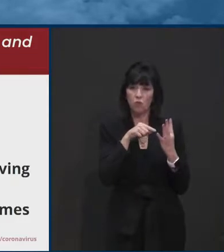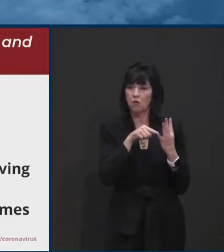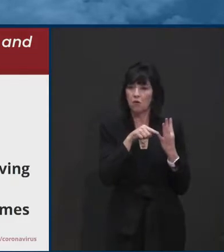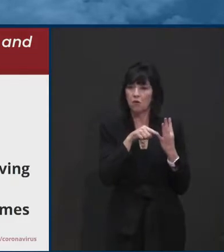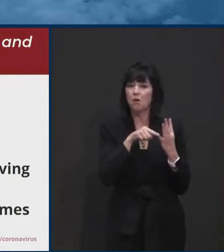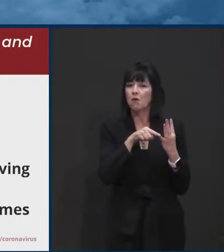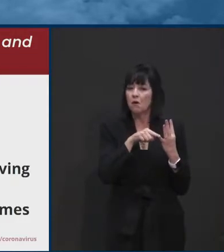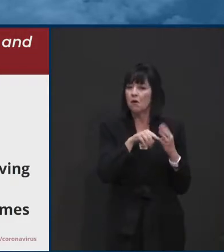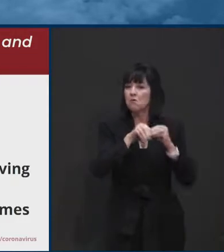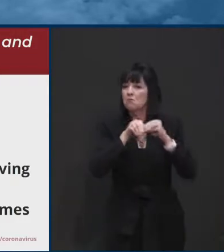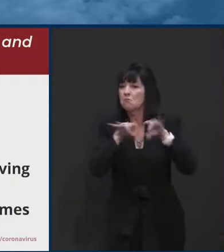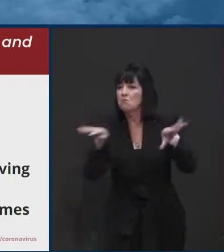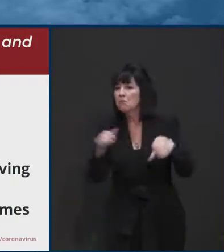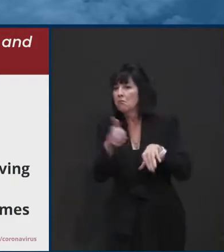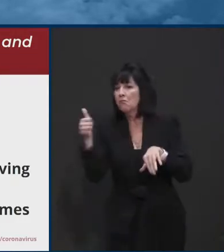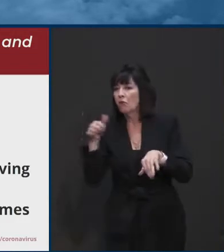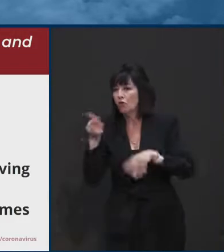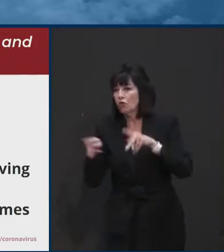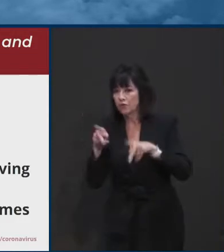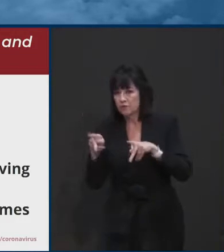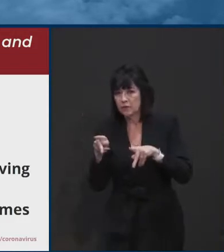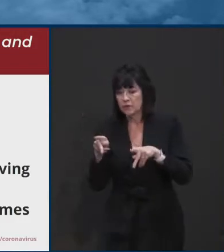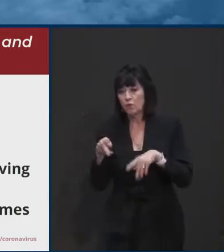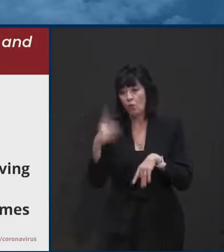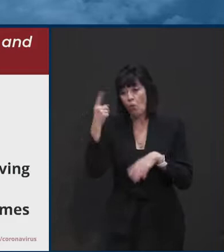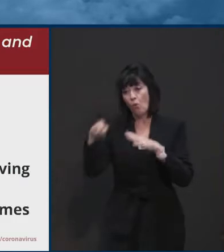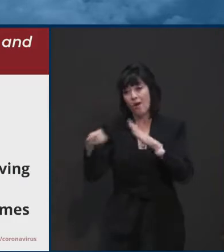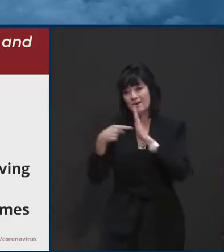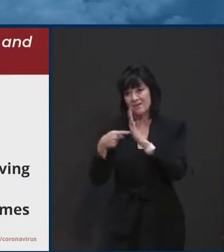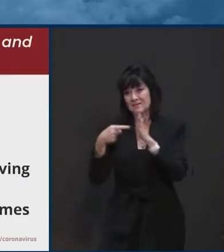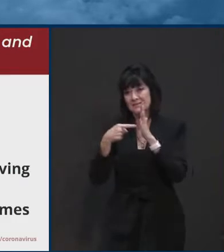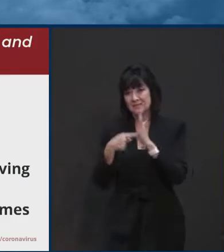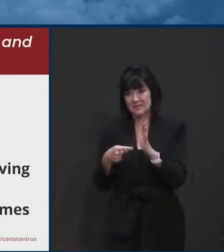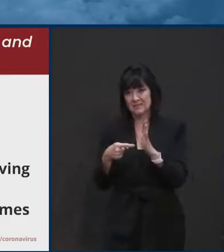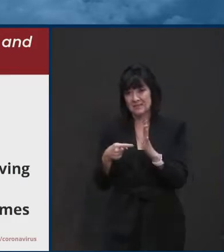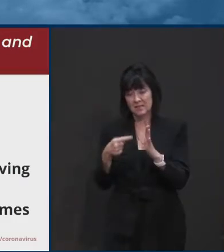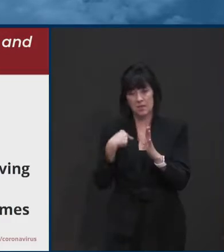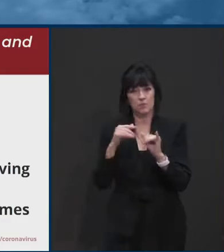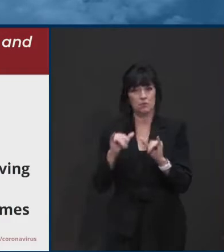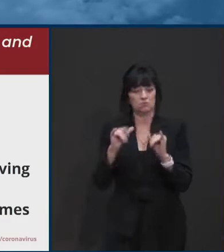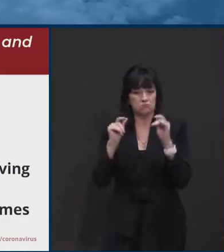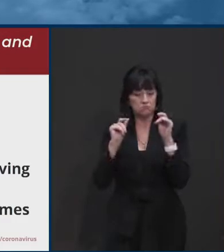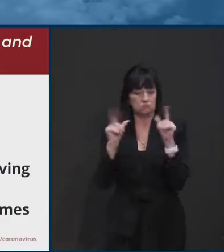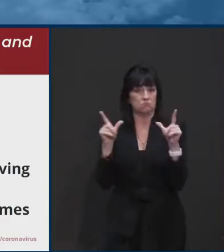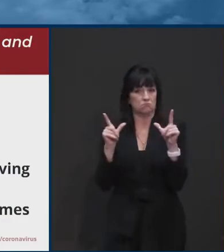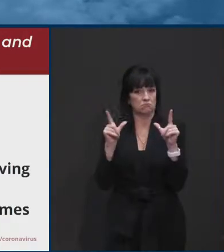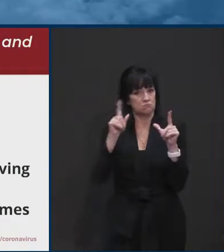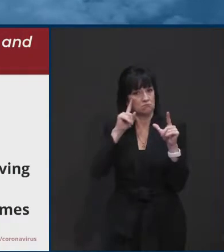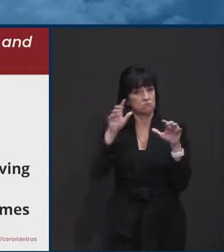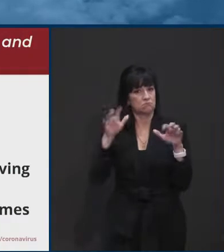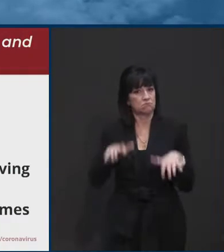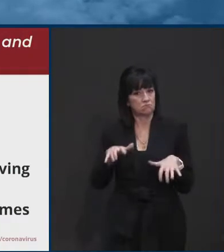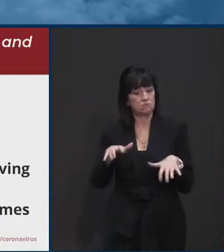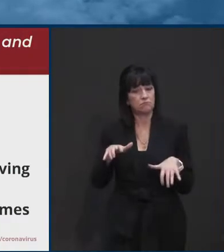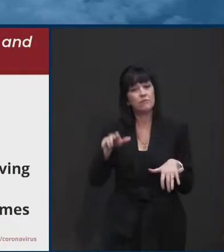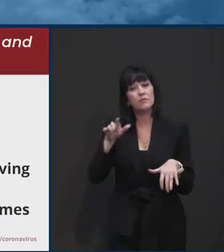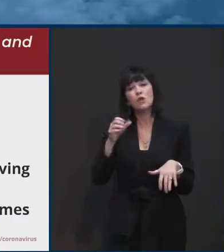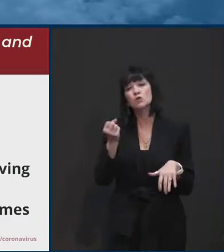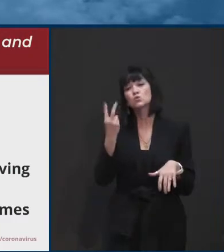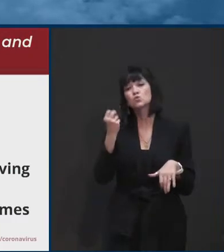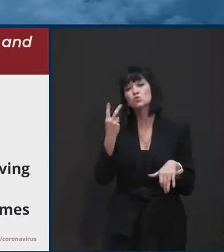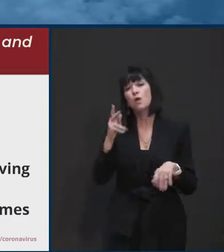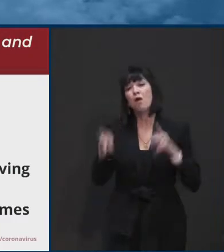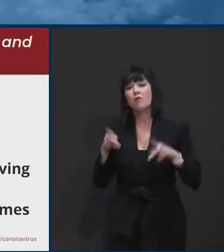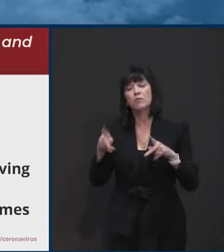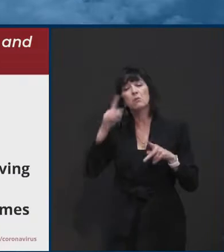we also have several examples. Um, one in particular that I think is, is kind of eye-opening of a, a 12-person party in a